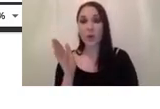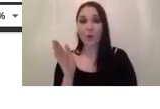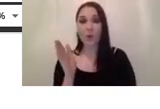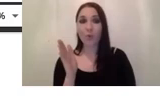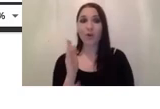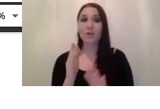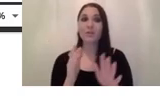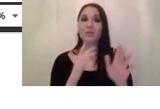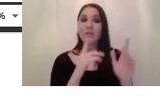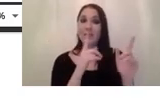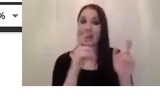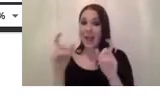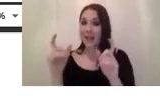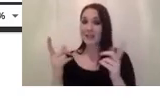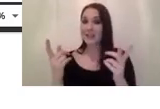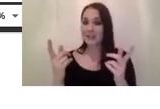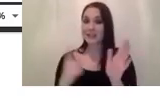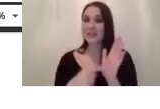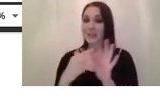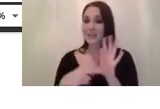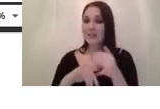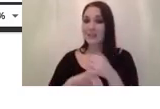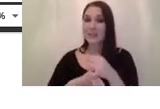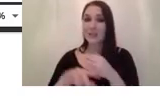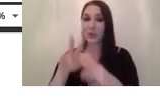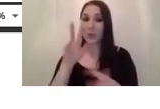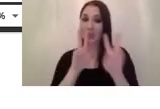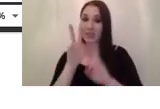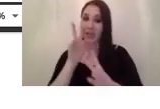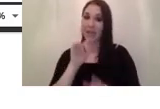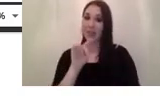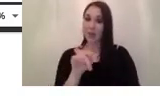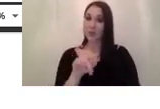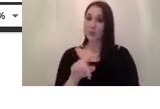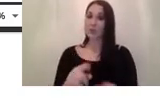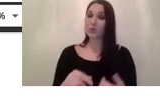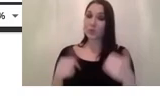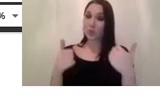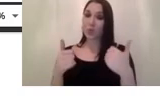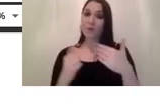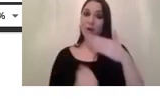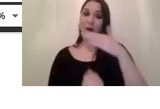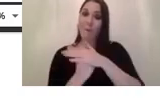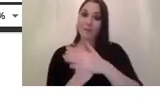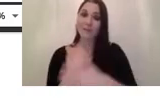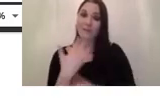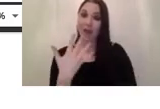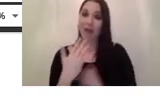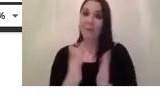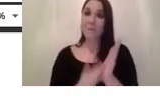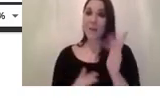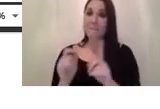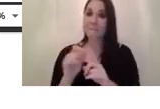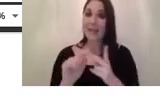you will see that it says this lens is good for up to five megapixels for instance why